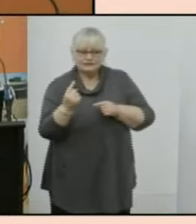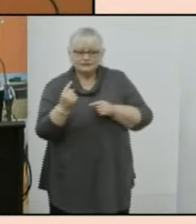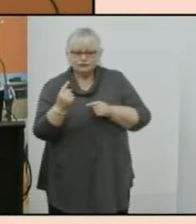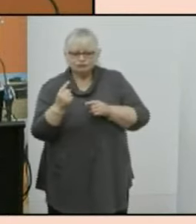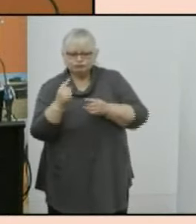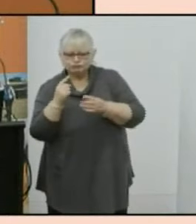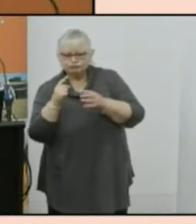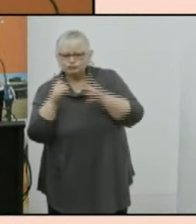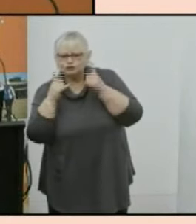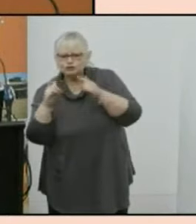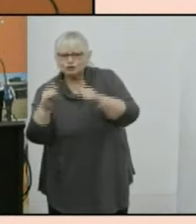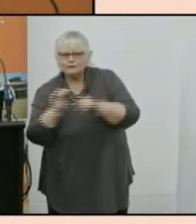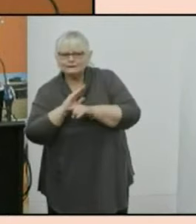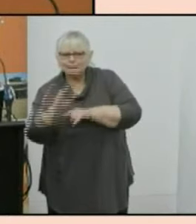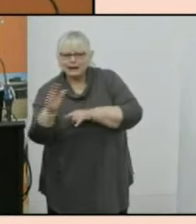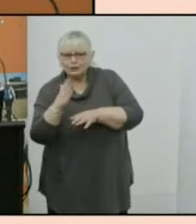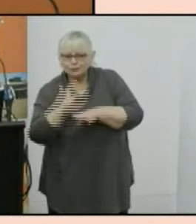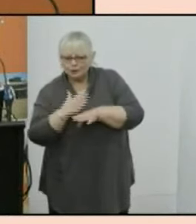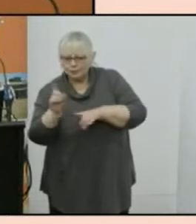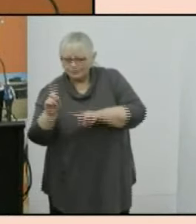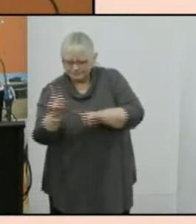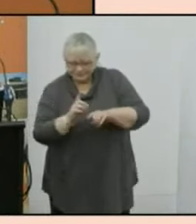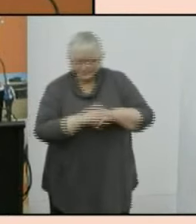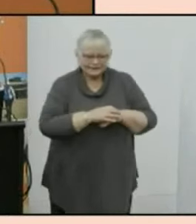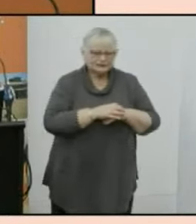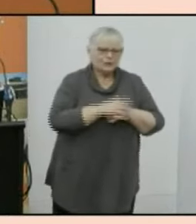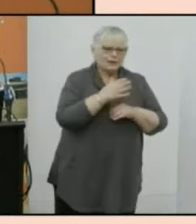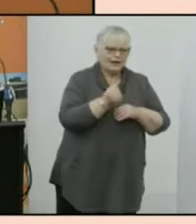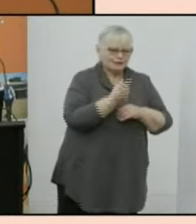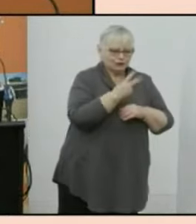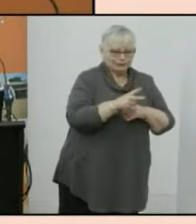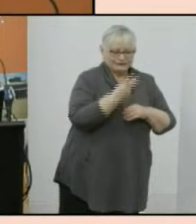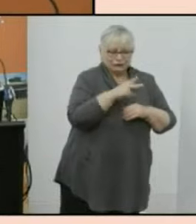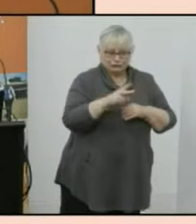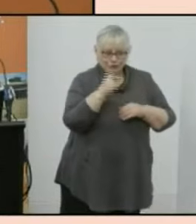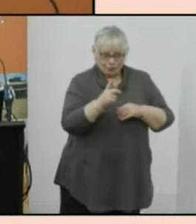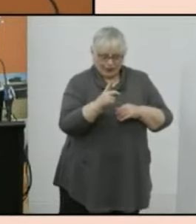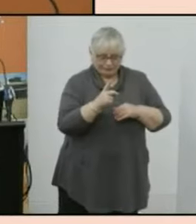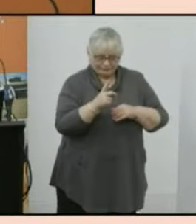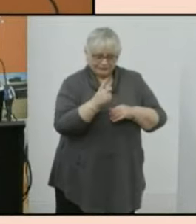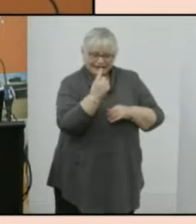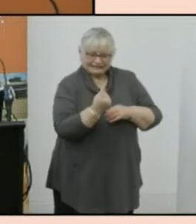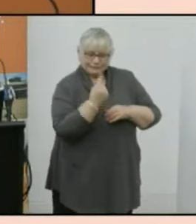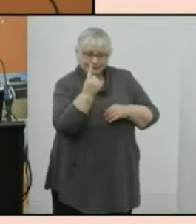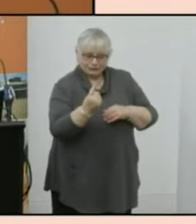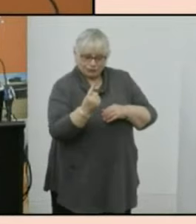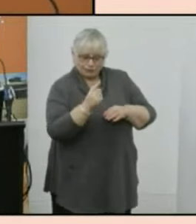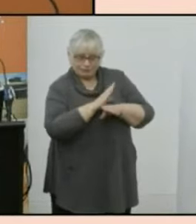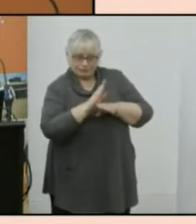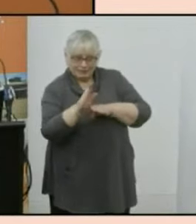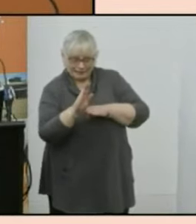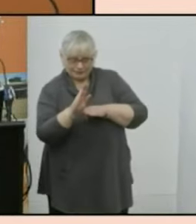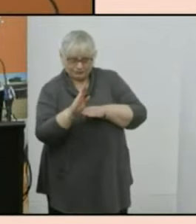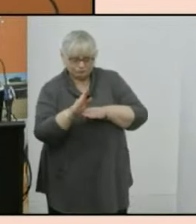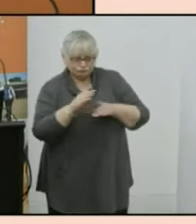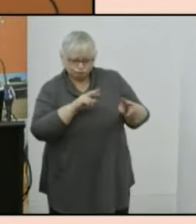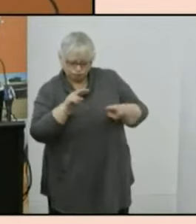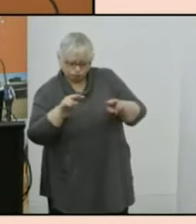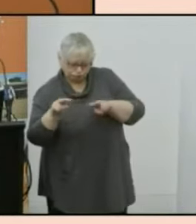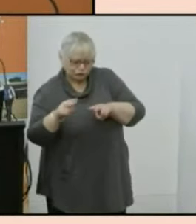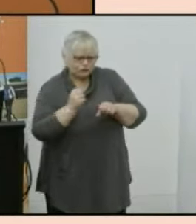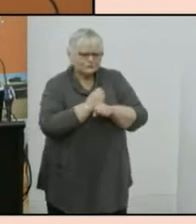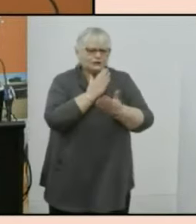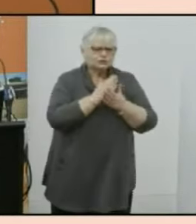work the australian statistician established the 2021 census statistical independent assurance panel to review the